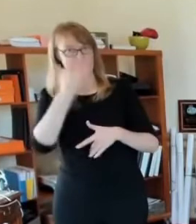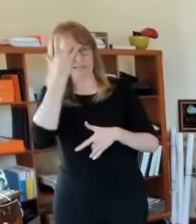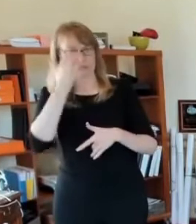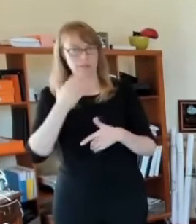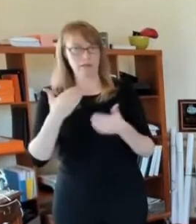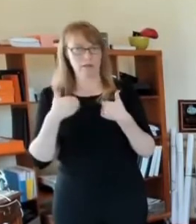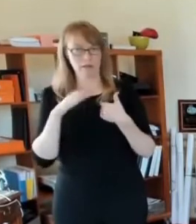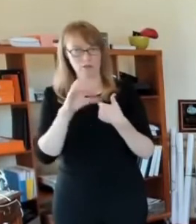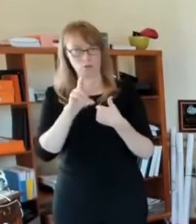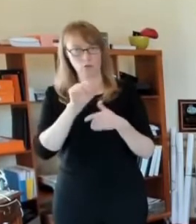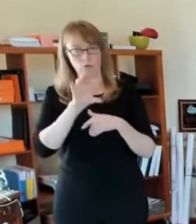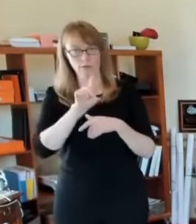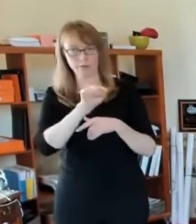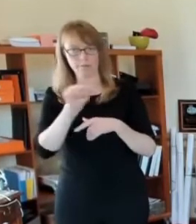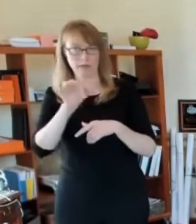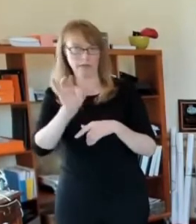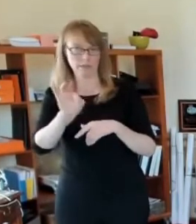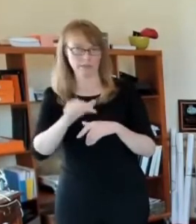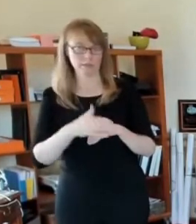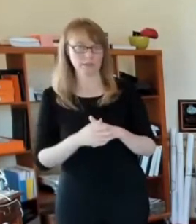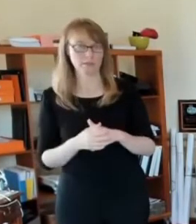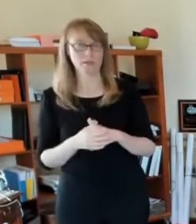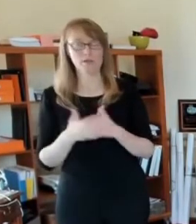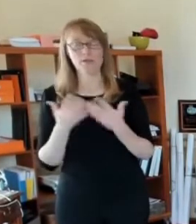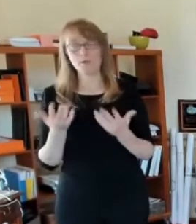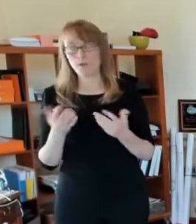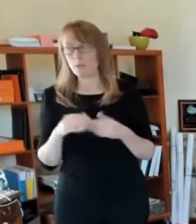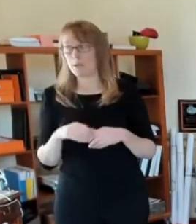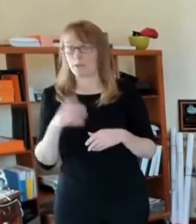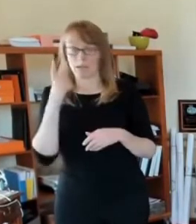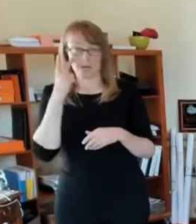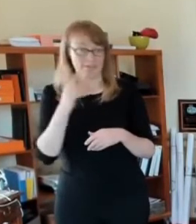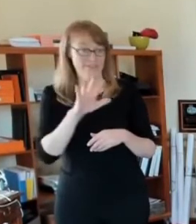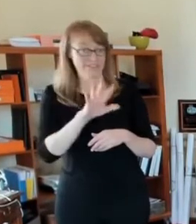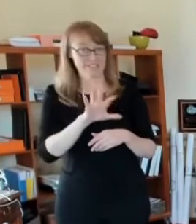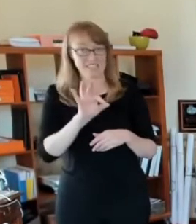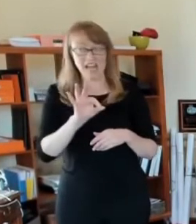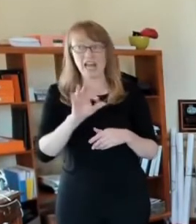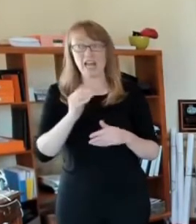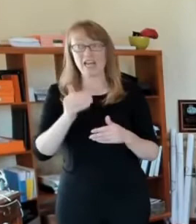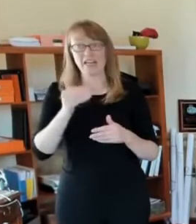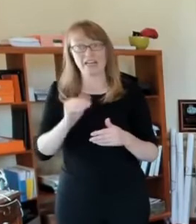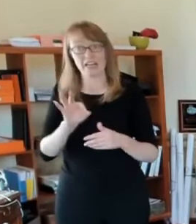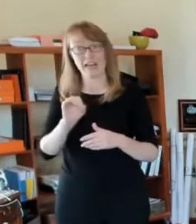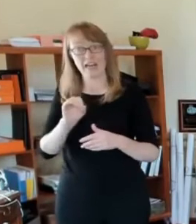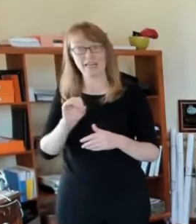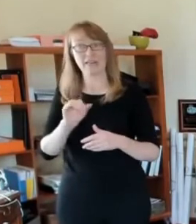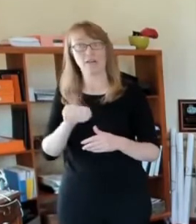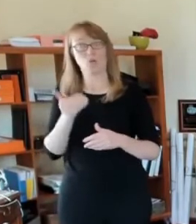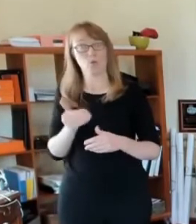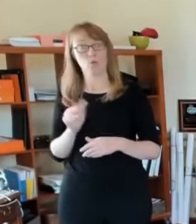of new cases in terms 59 90 74, looking back the last three days,